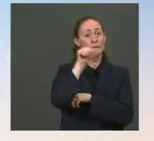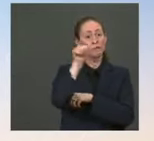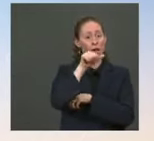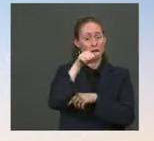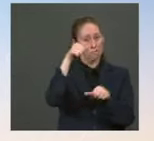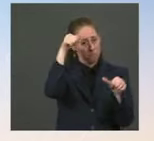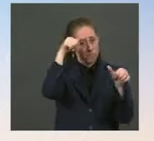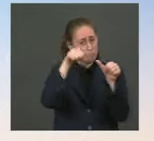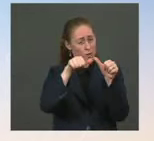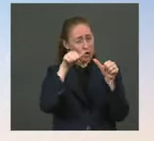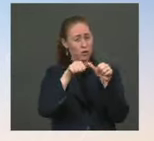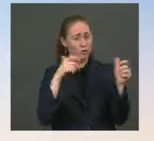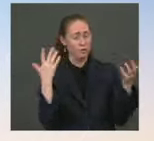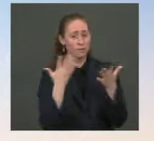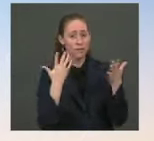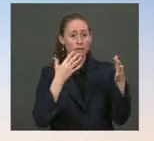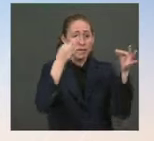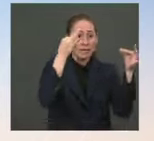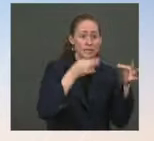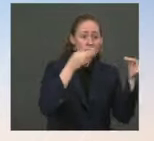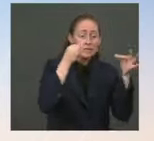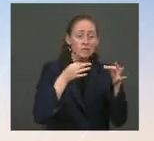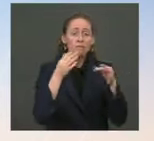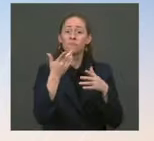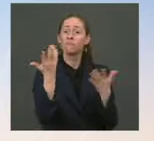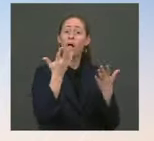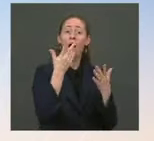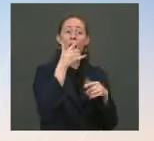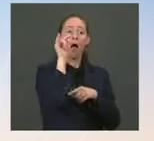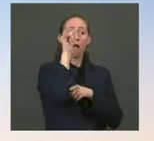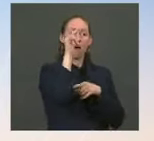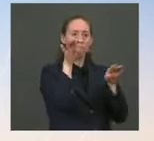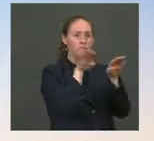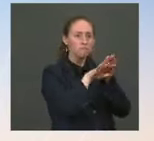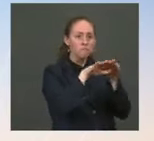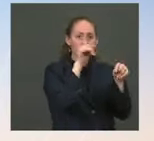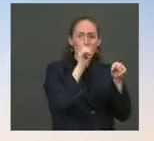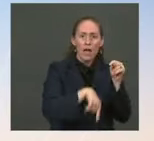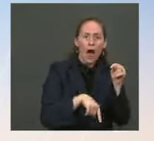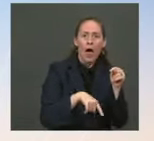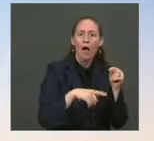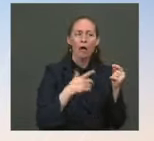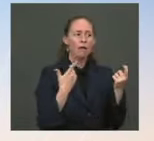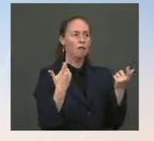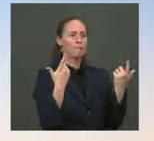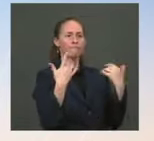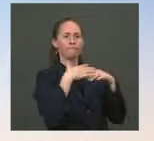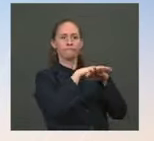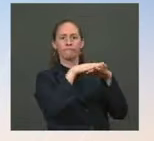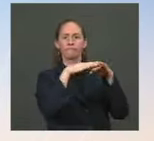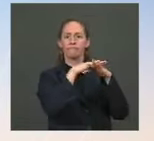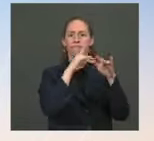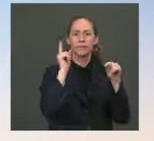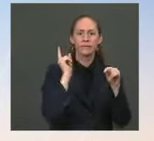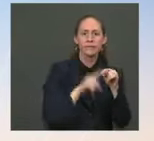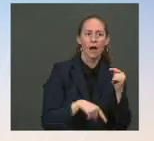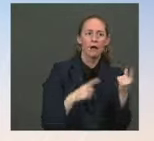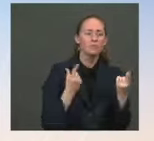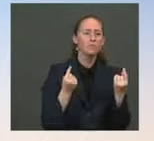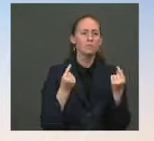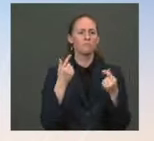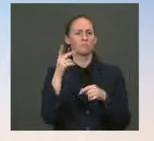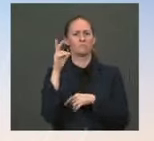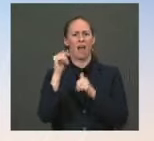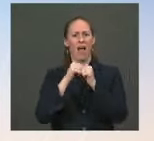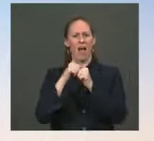close Bagram because it wasn't strategically in the interests of the United States and our national security to keep it open, with 5,000